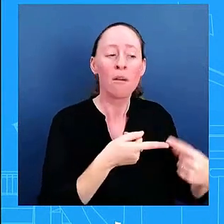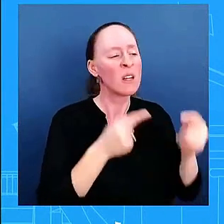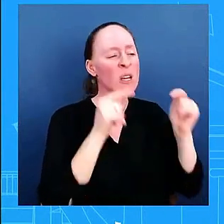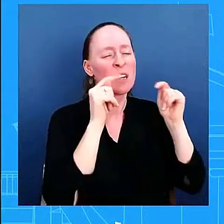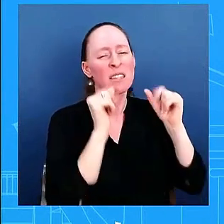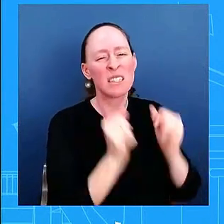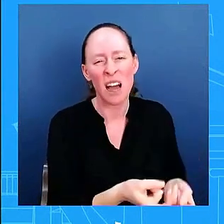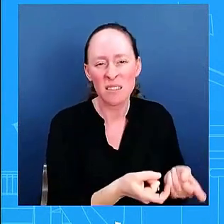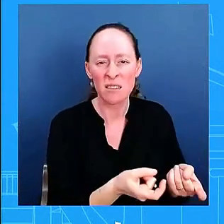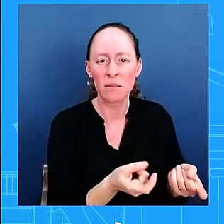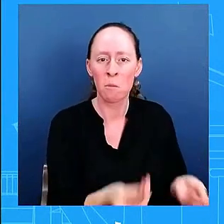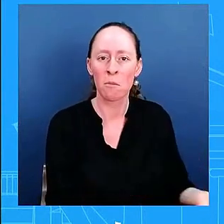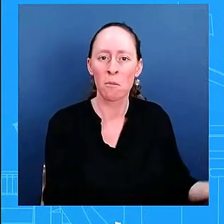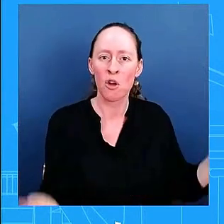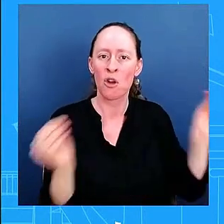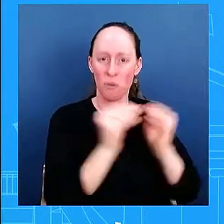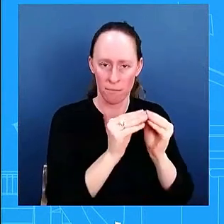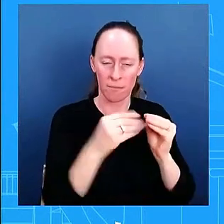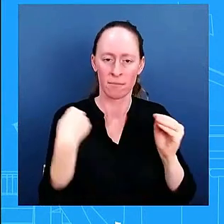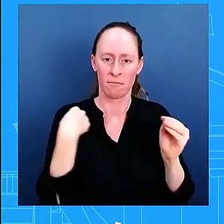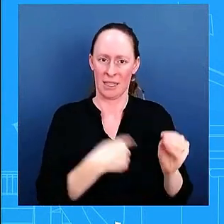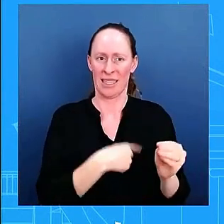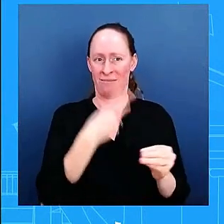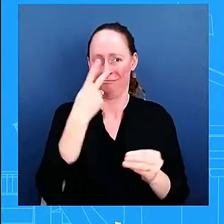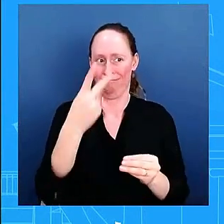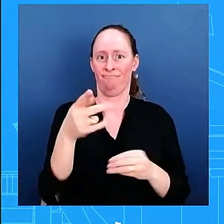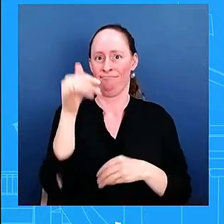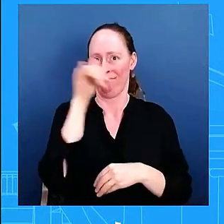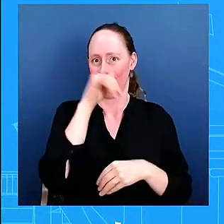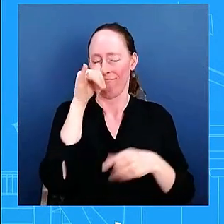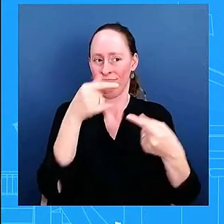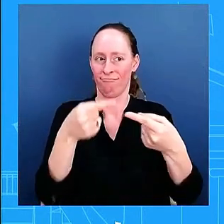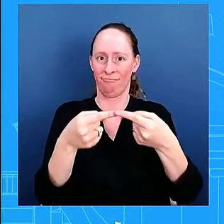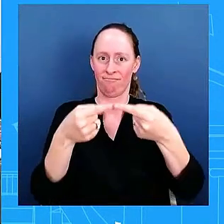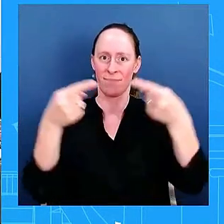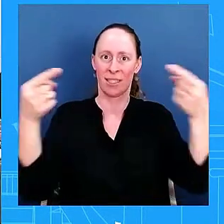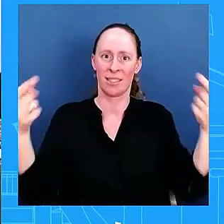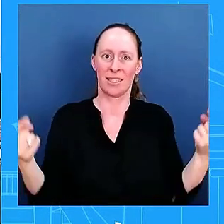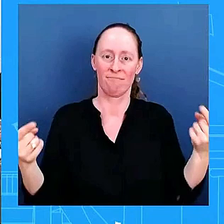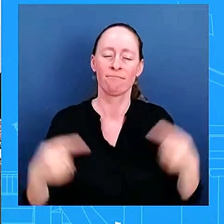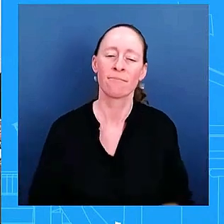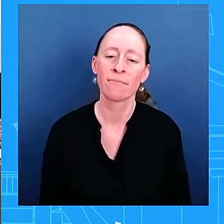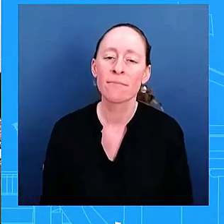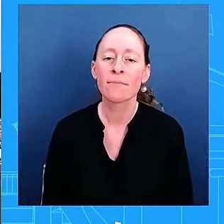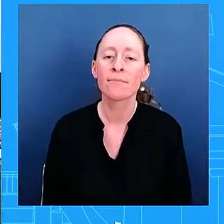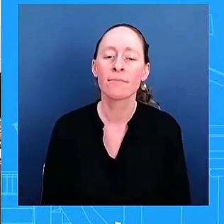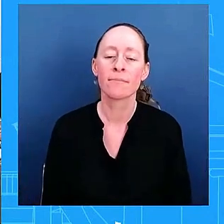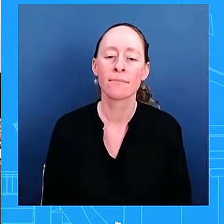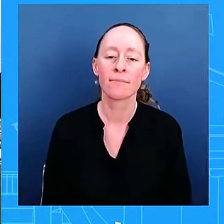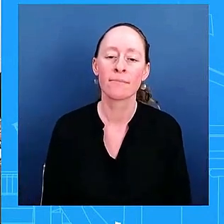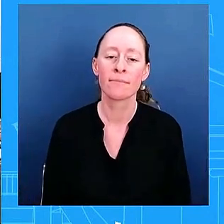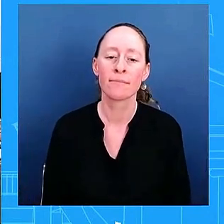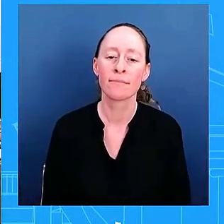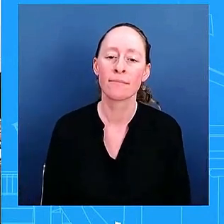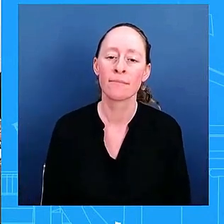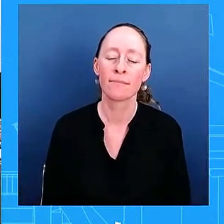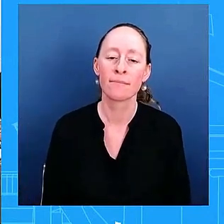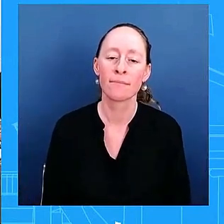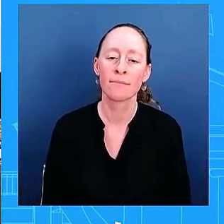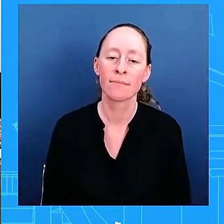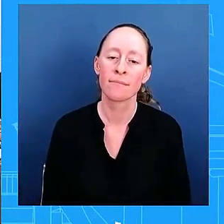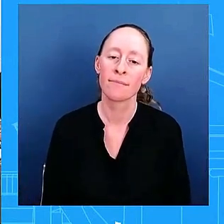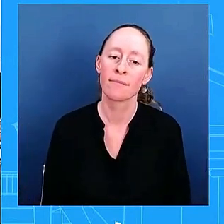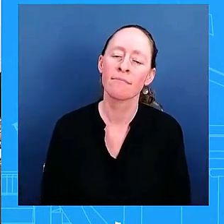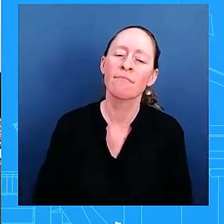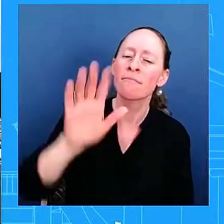different in what we're trying to do and what the other side is trying to do i think this data sort of uh plays into public perceptions that democrats